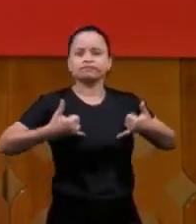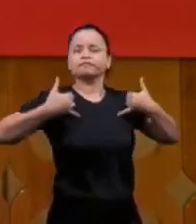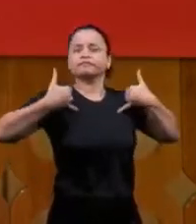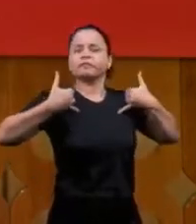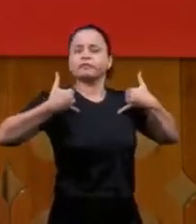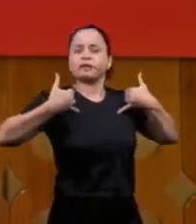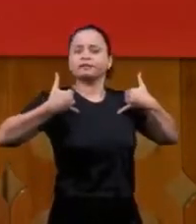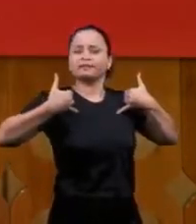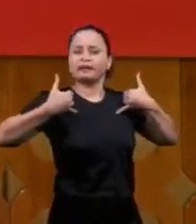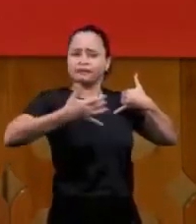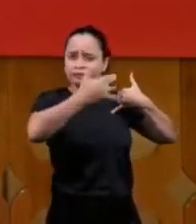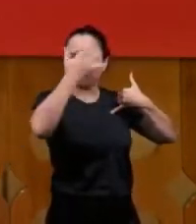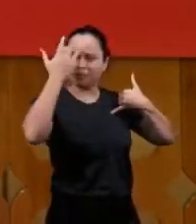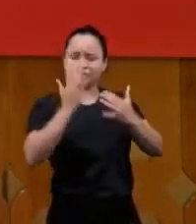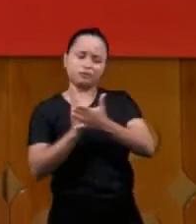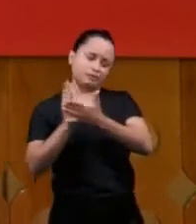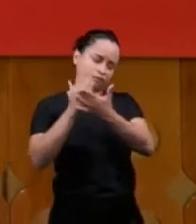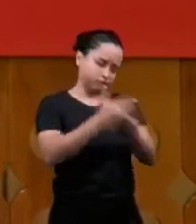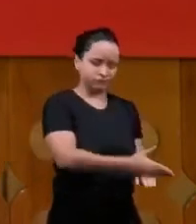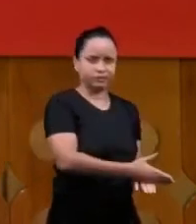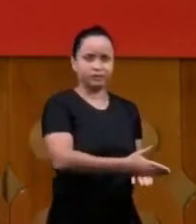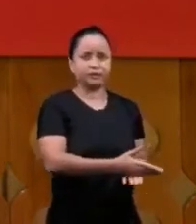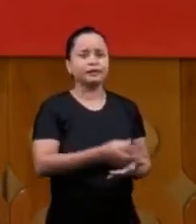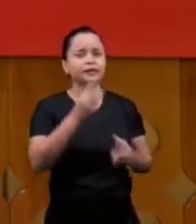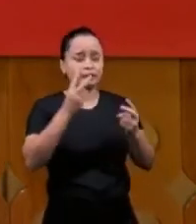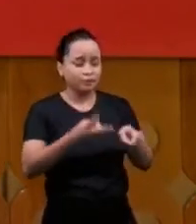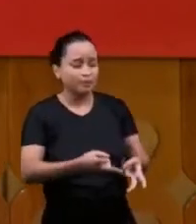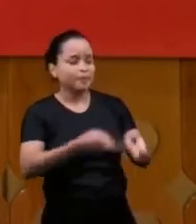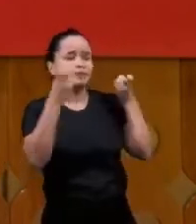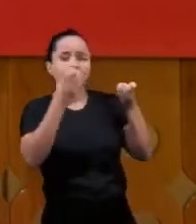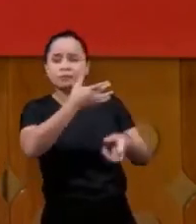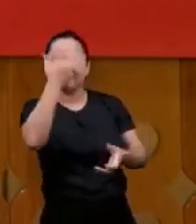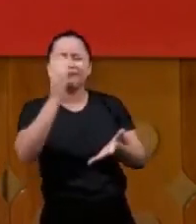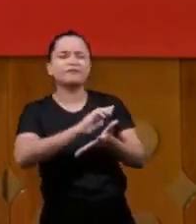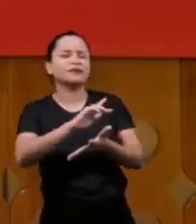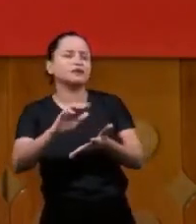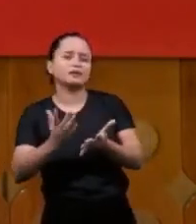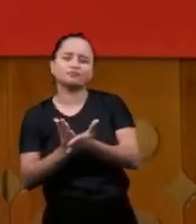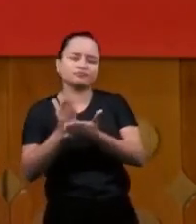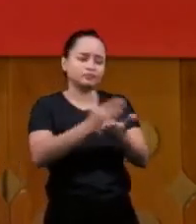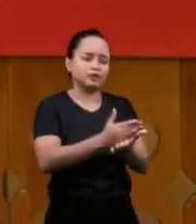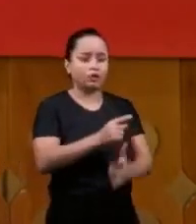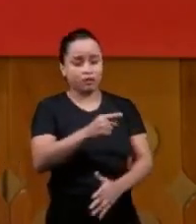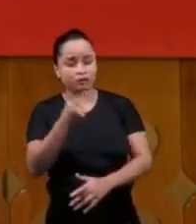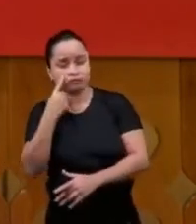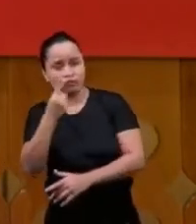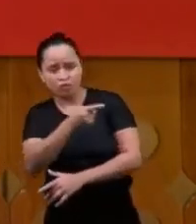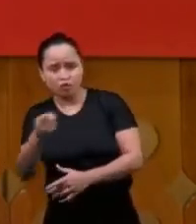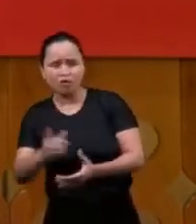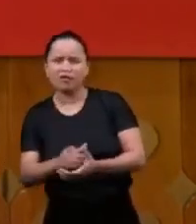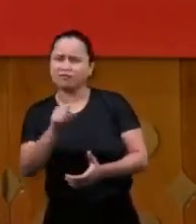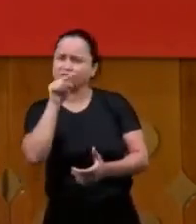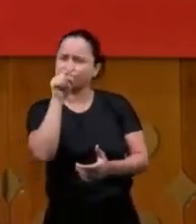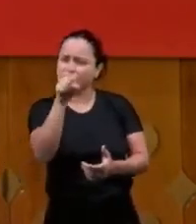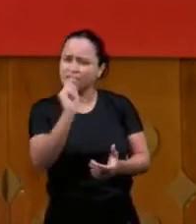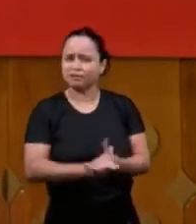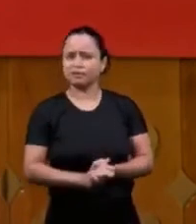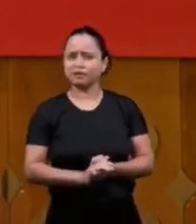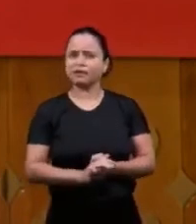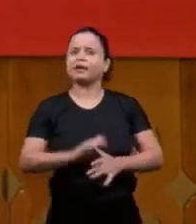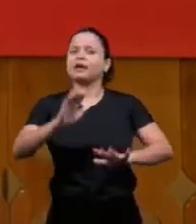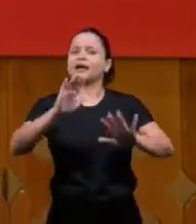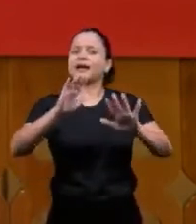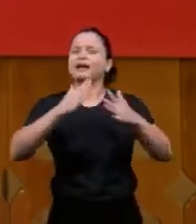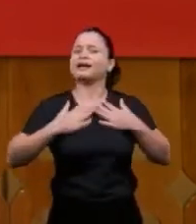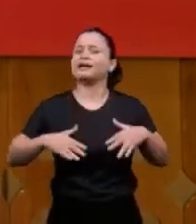because of vanity that's why we are careful and when the Lord shows that we're being vain or very very fat or